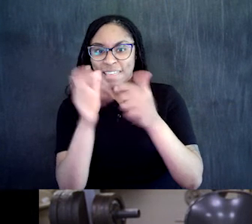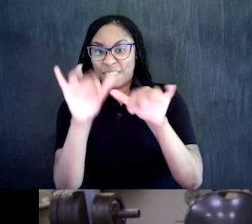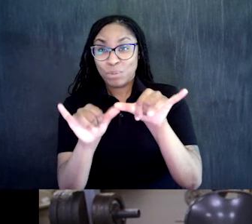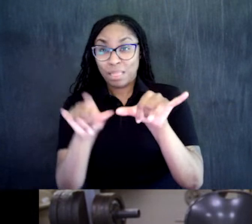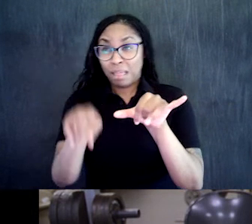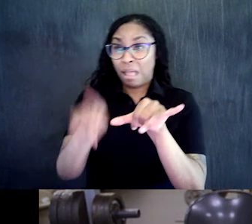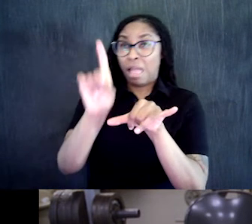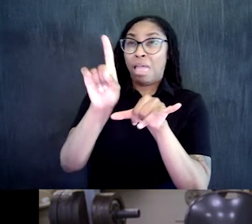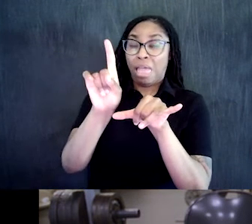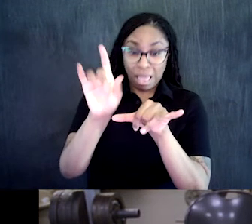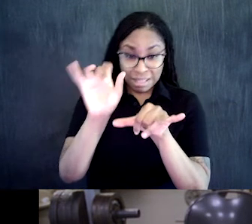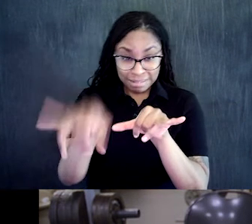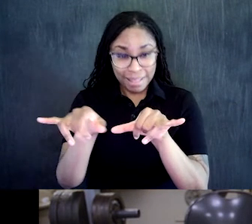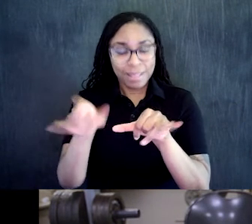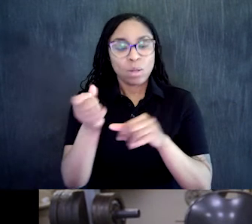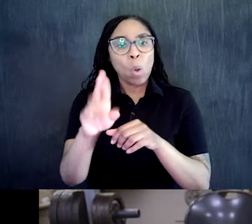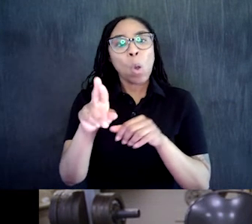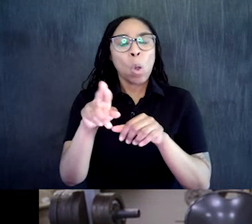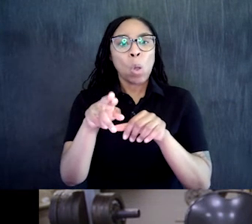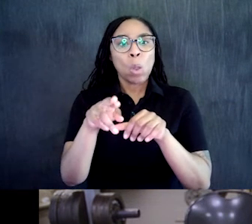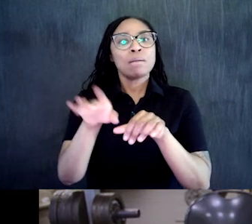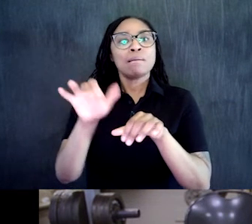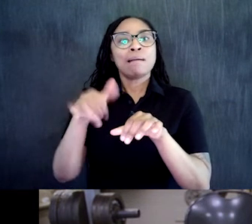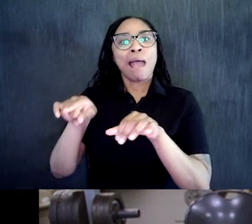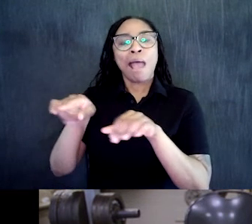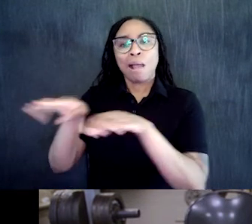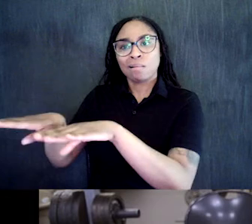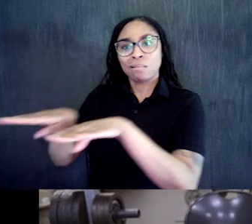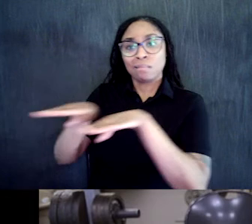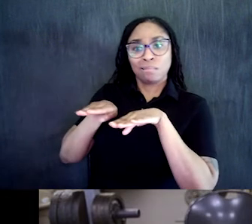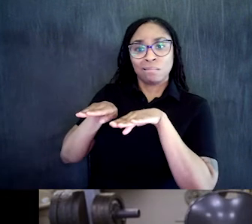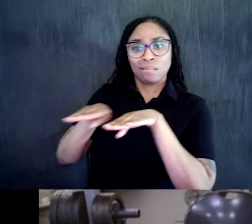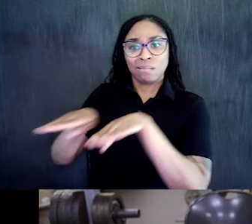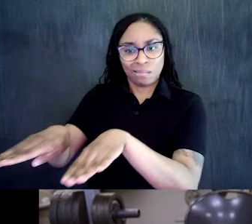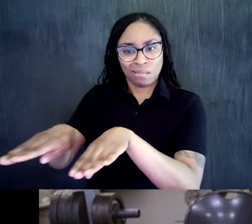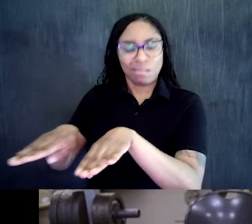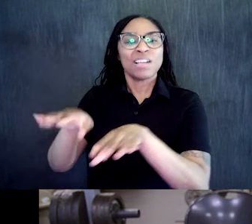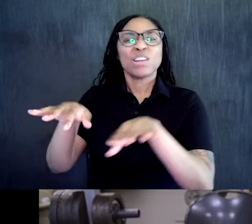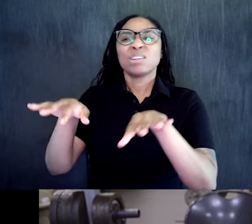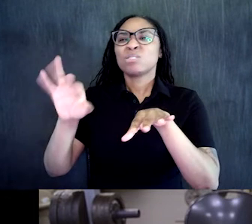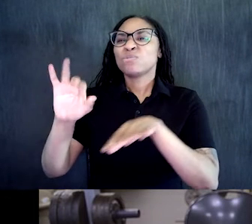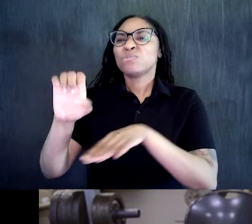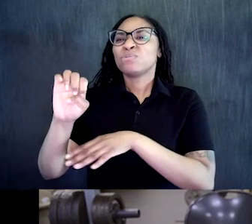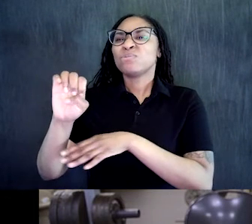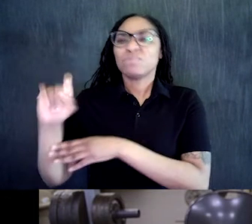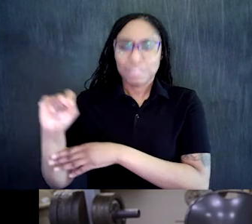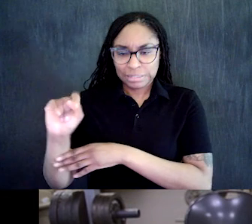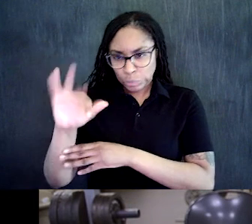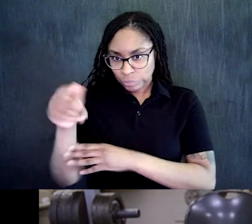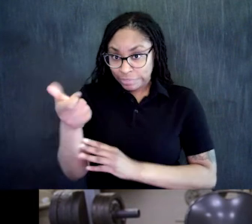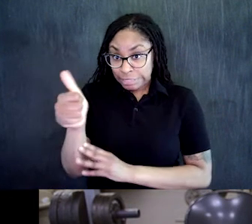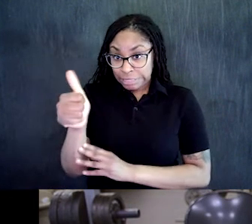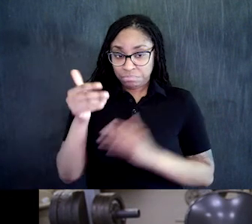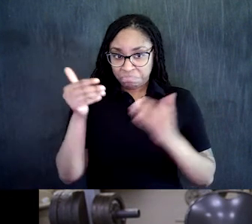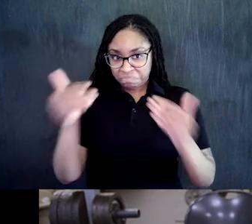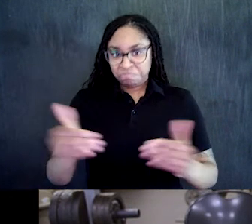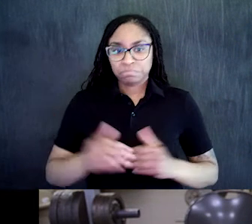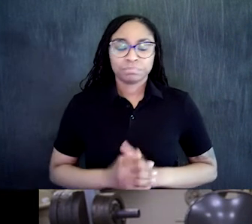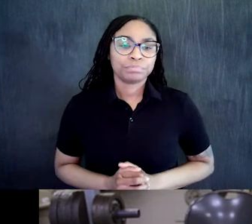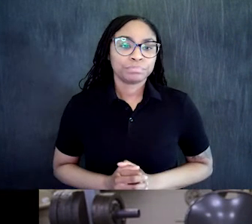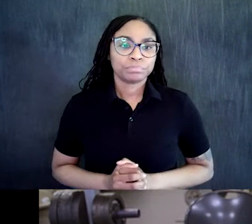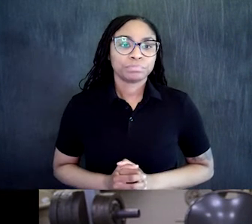close or how far away your feet are. Alright. So for ten. Here we go. One.